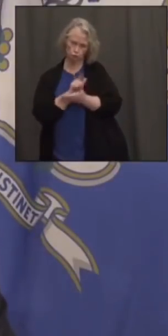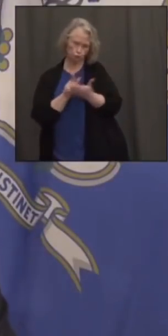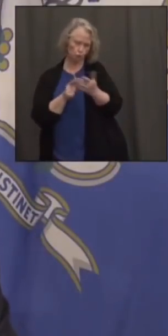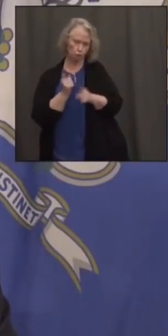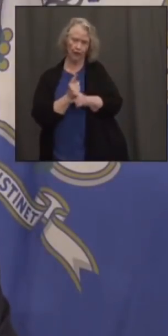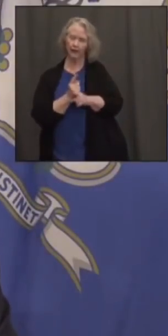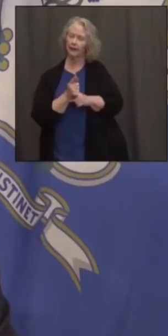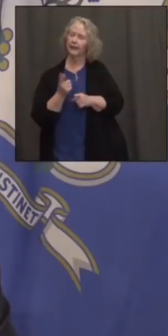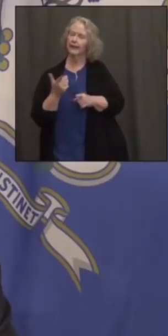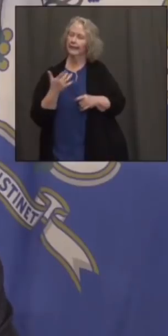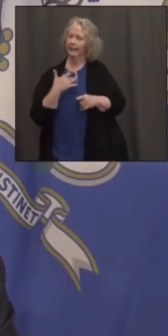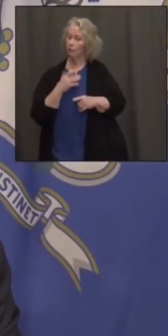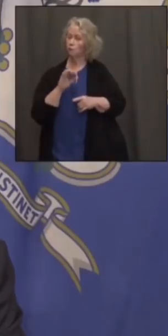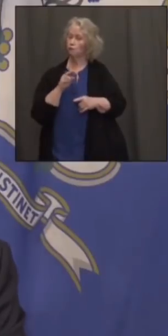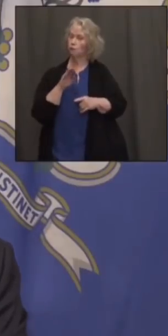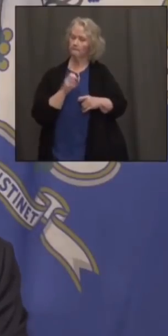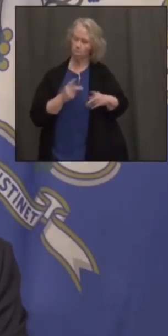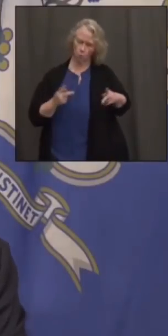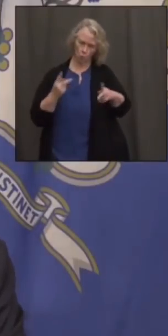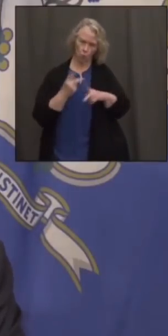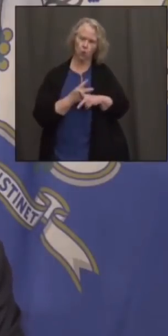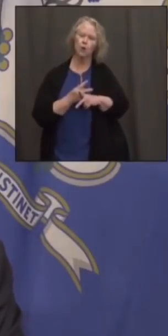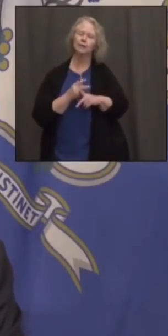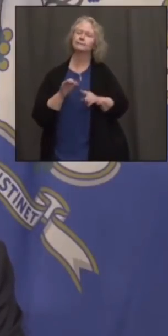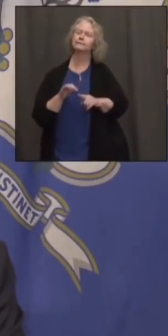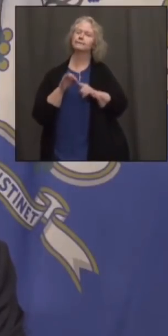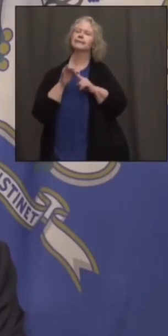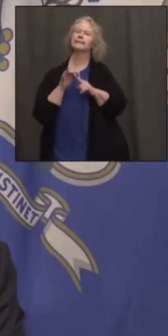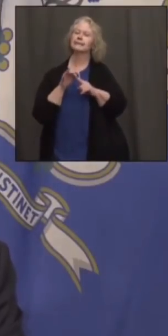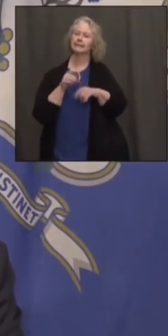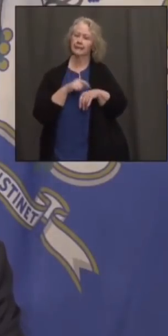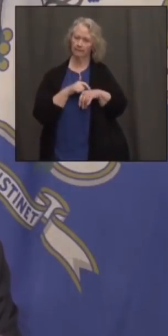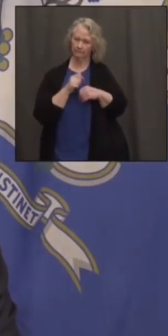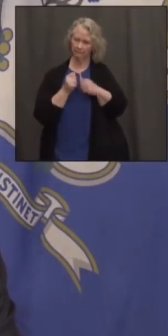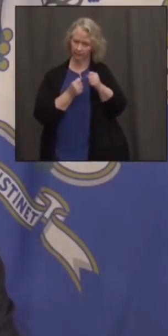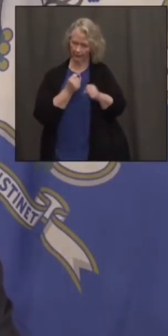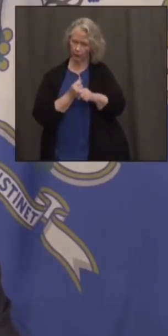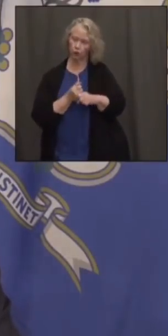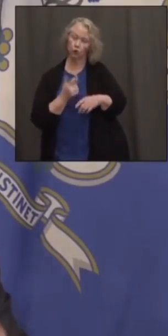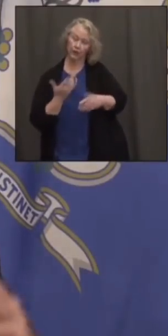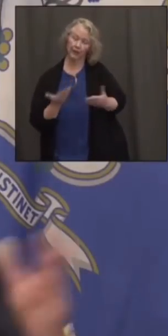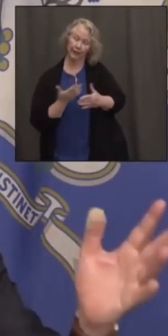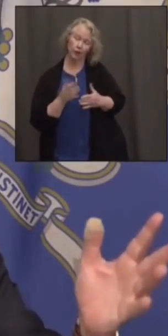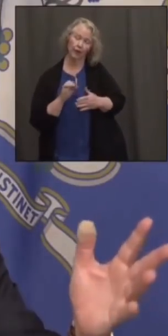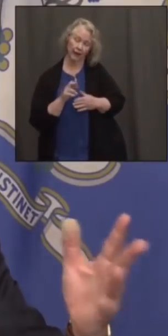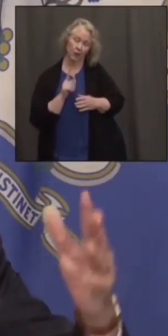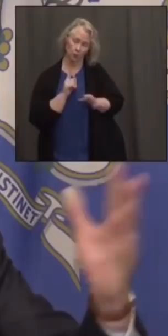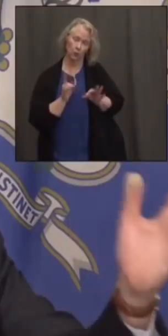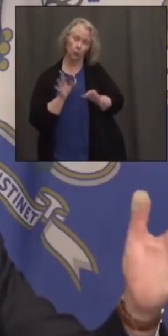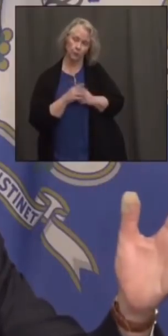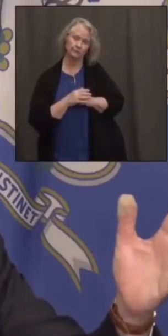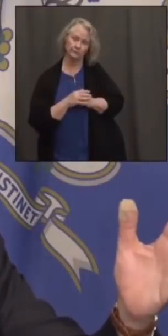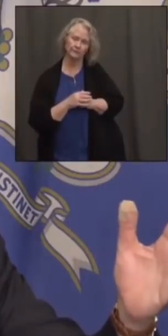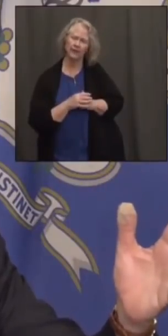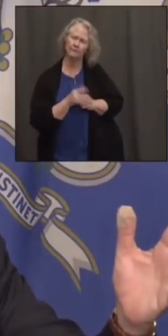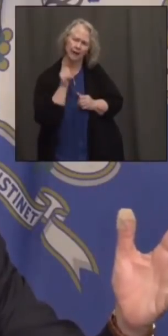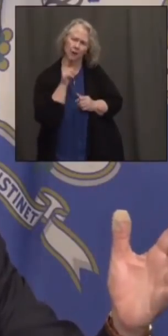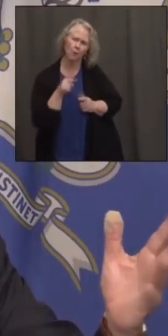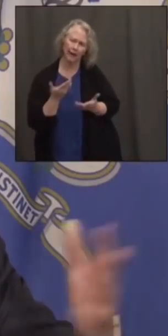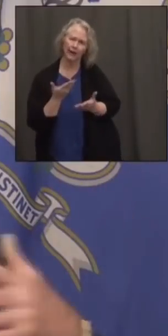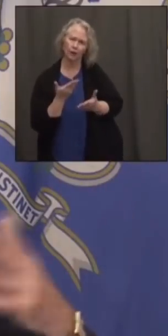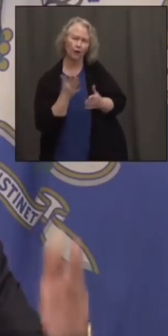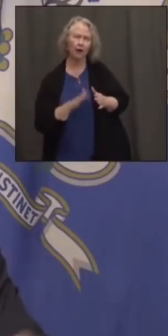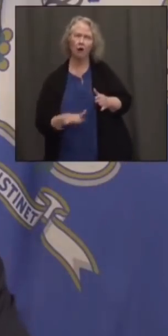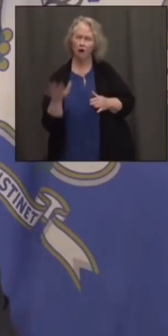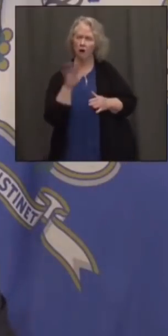a certain seasonality to crime. I think it's particularly pronounced this year in Connecticut and really in every other